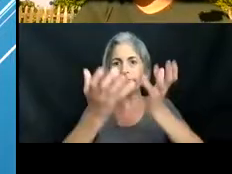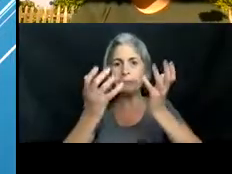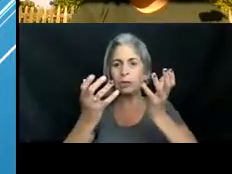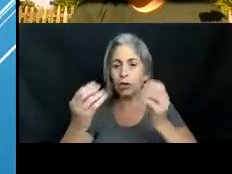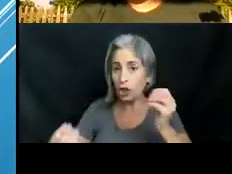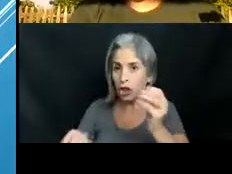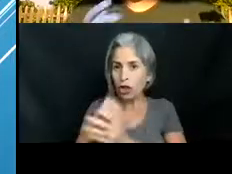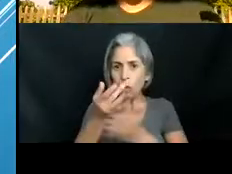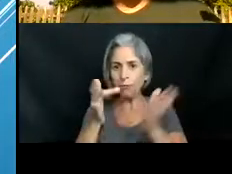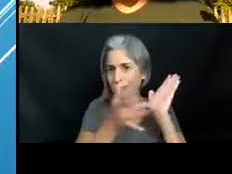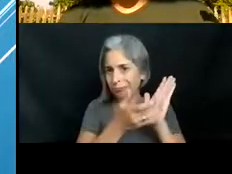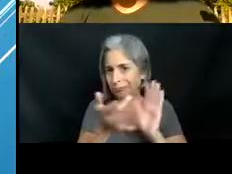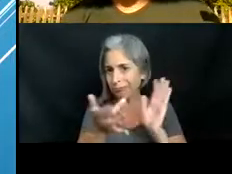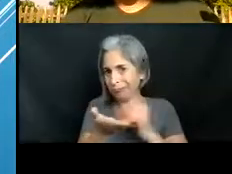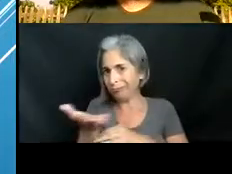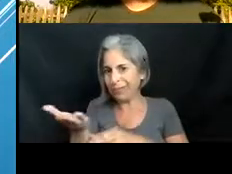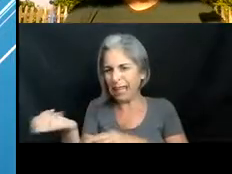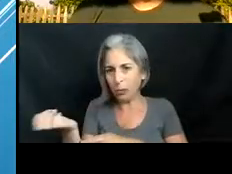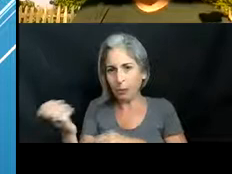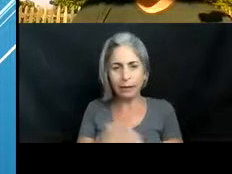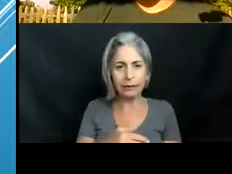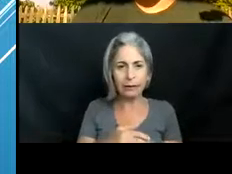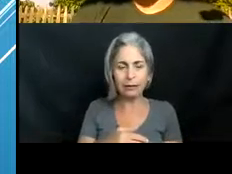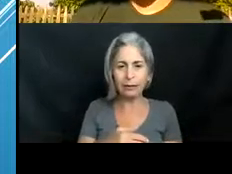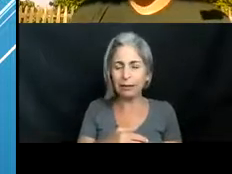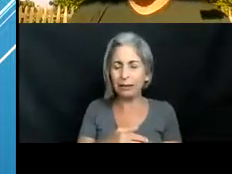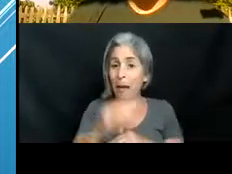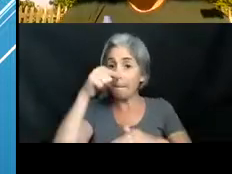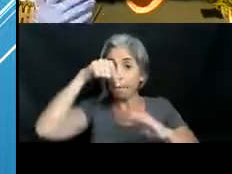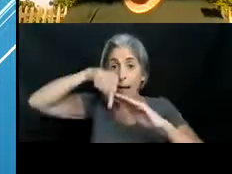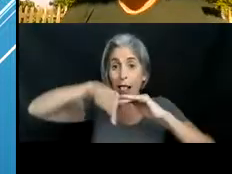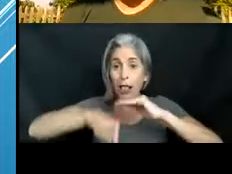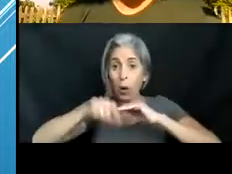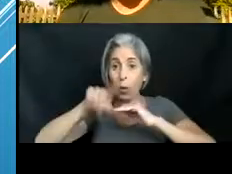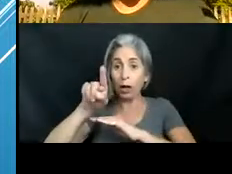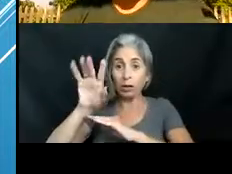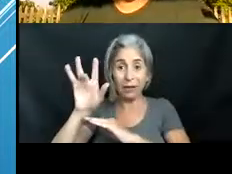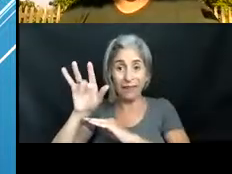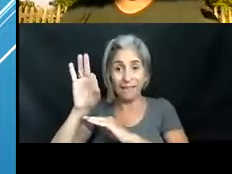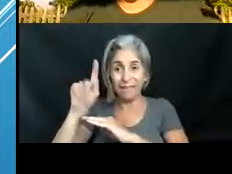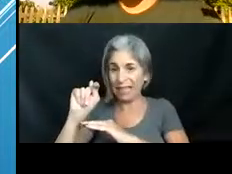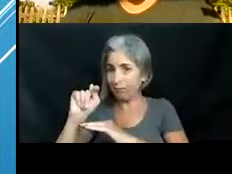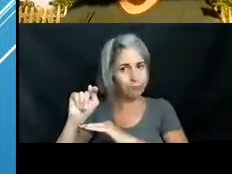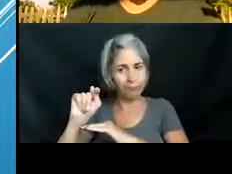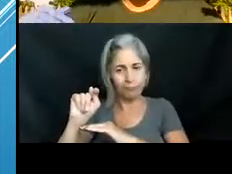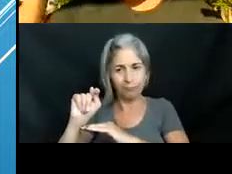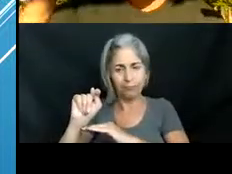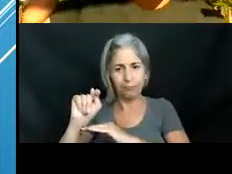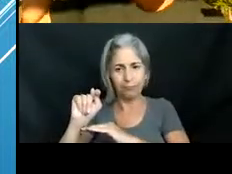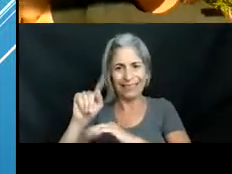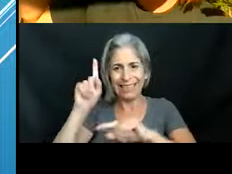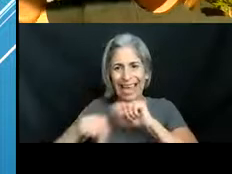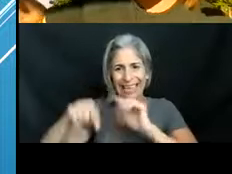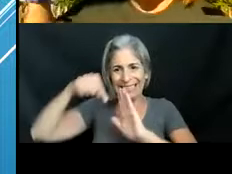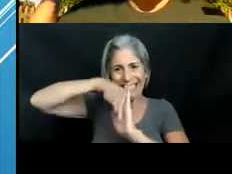device. There is some limitation. It won't go below 120 feet, which, as we talked about earlier, lionfish will live anywhere between